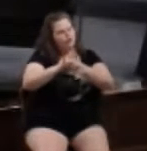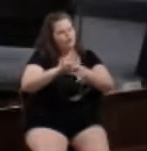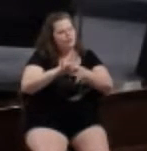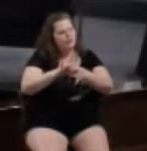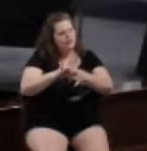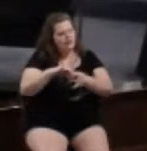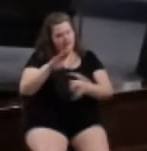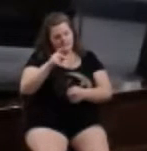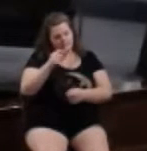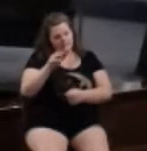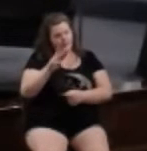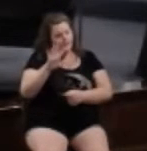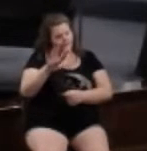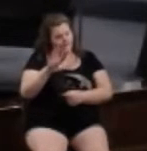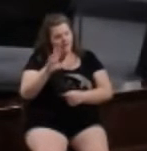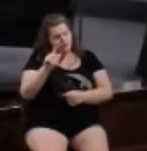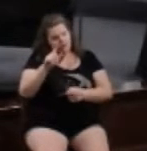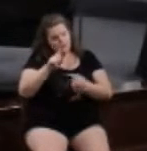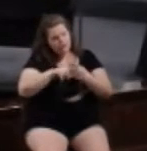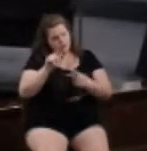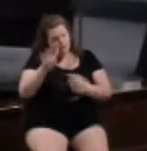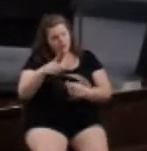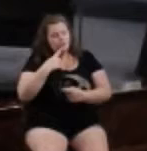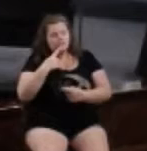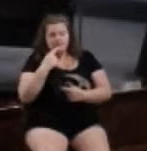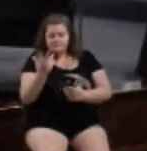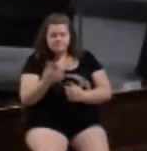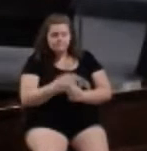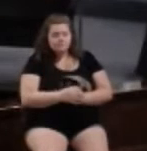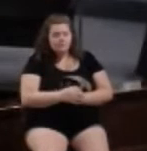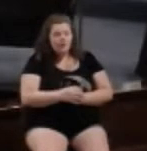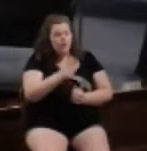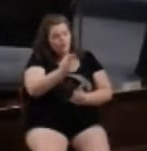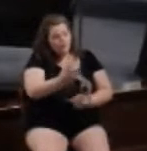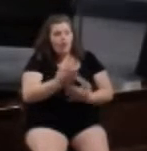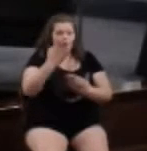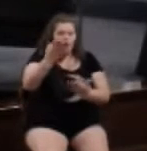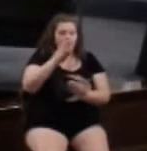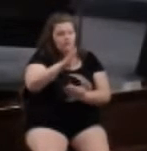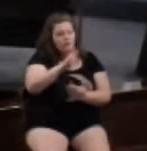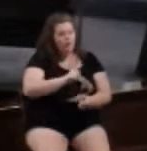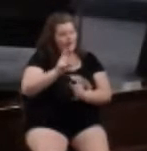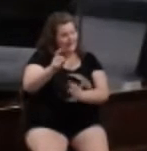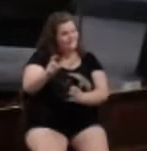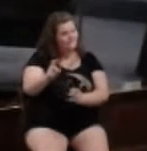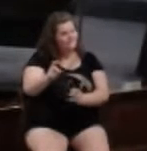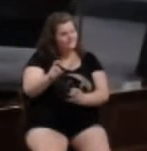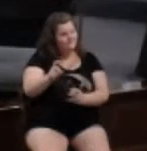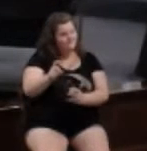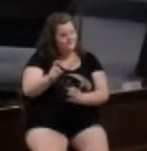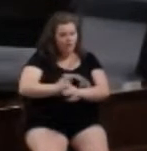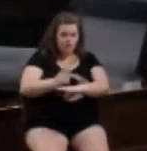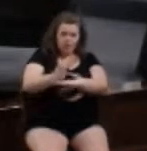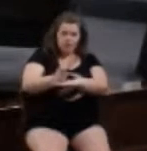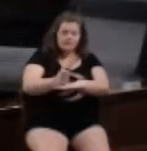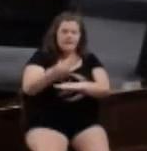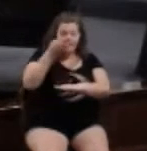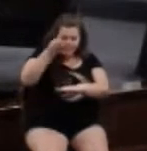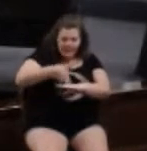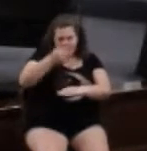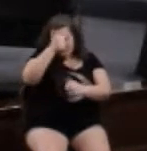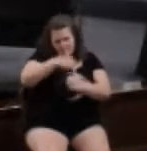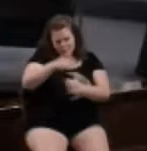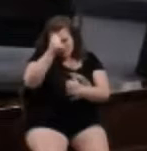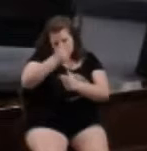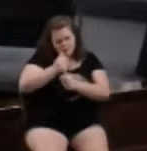In Matthew 5, 23 through 24, it says, Therefore, if you are offering your gift at the altar, and there, remember that your